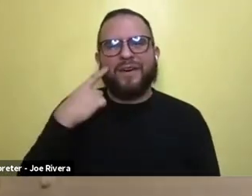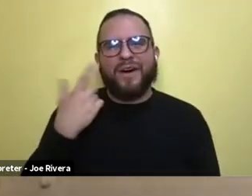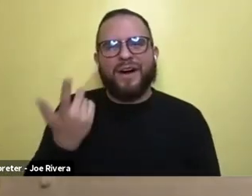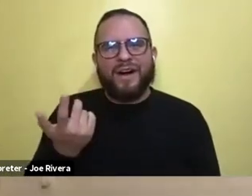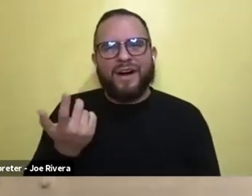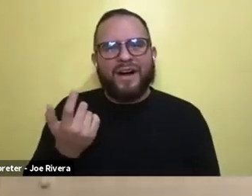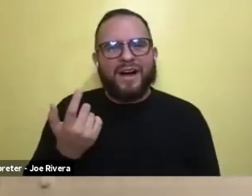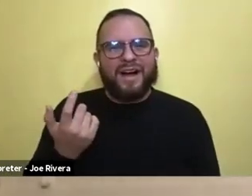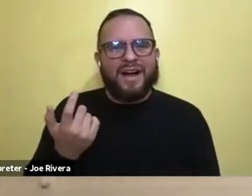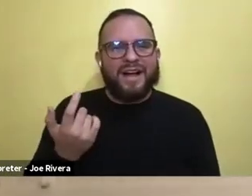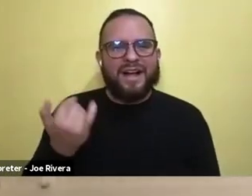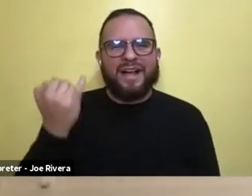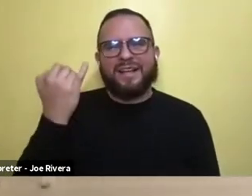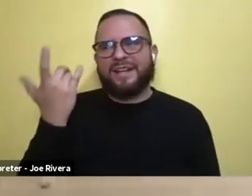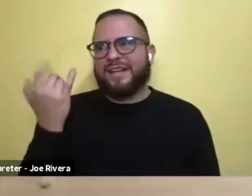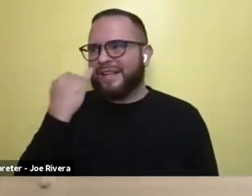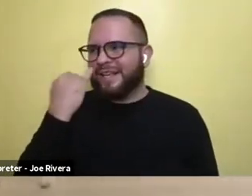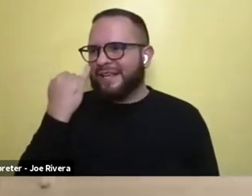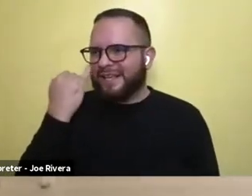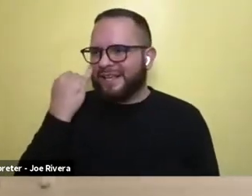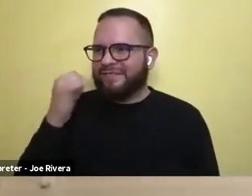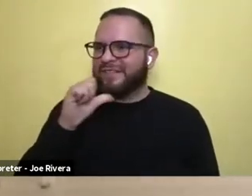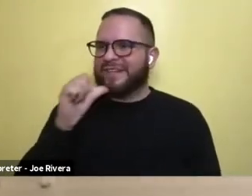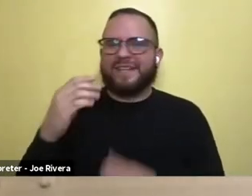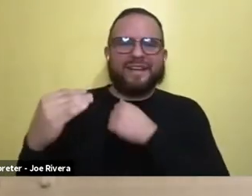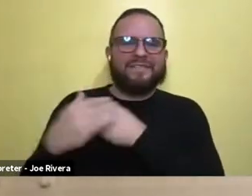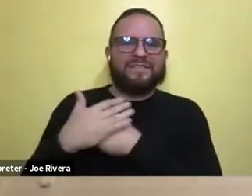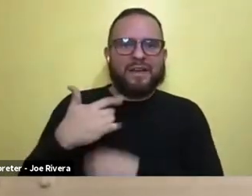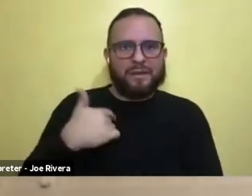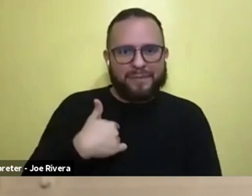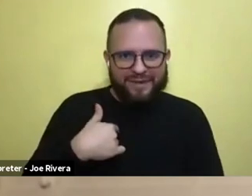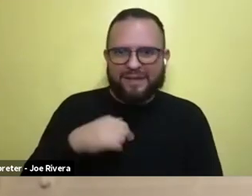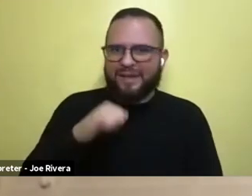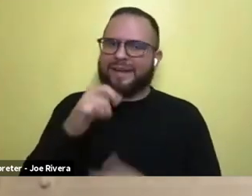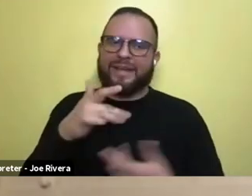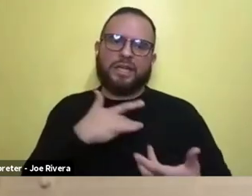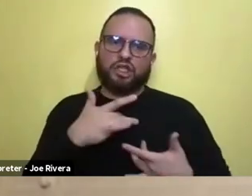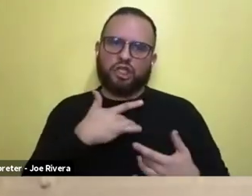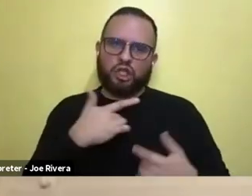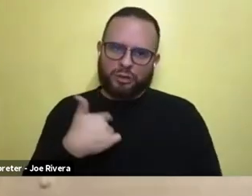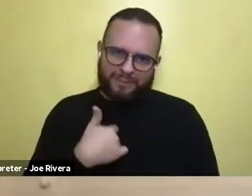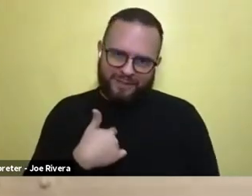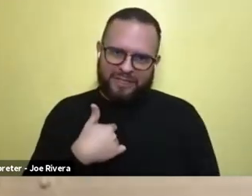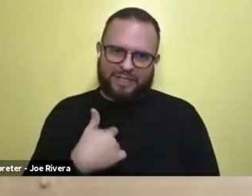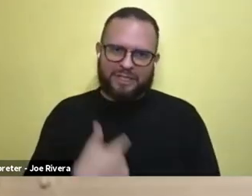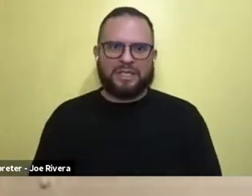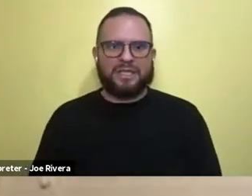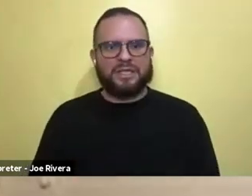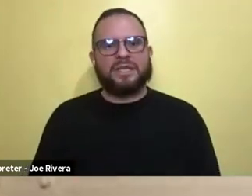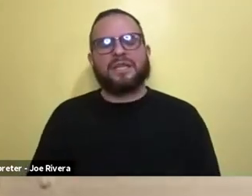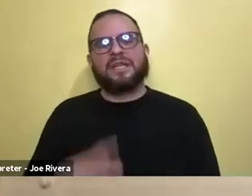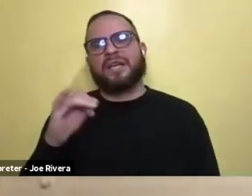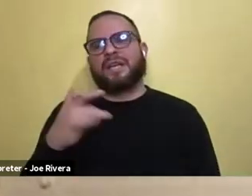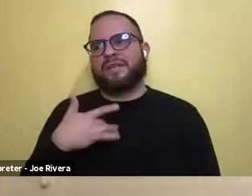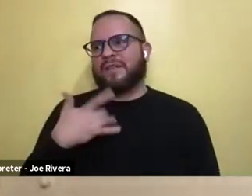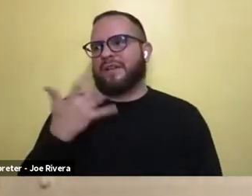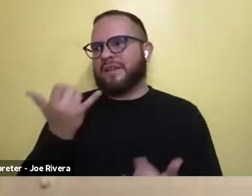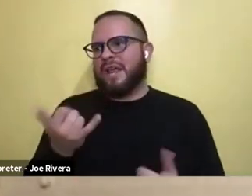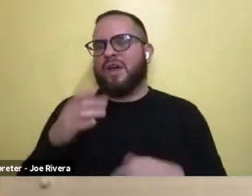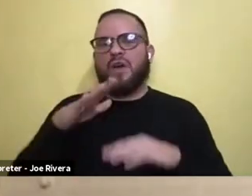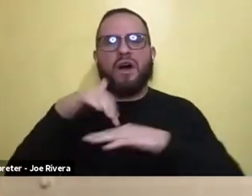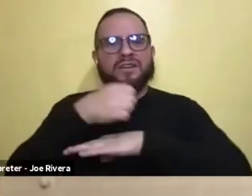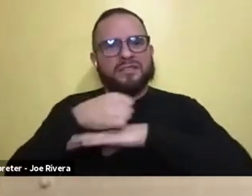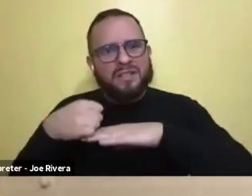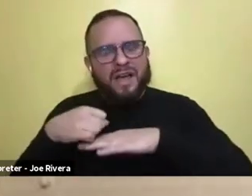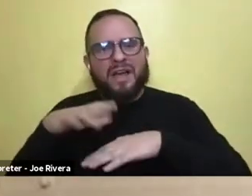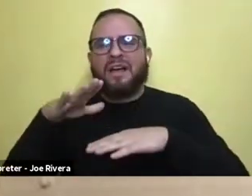if it didn't, you know, affect me, then it didn't concern me, you know? And being on set and being on the show and giving